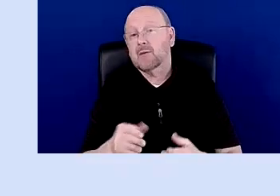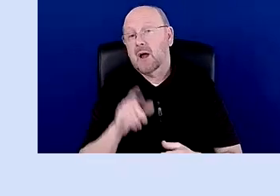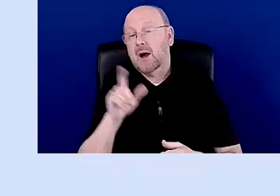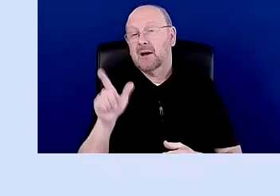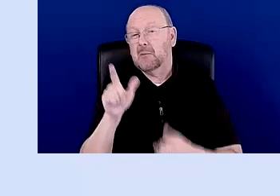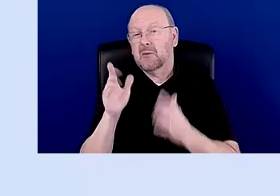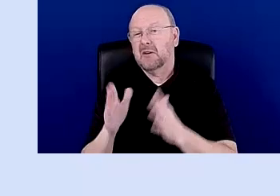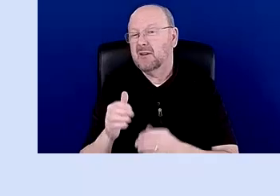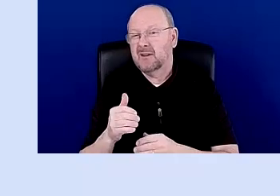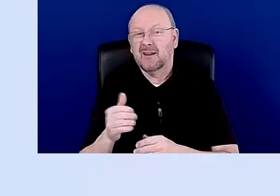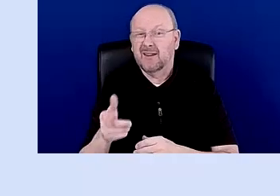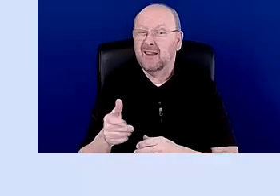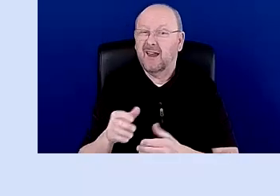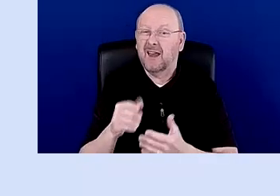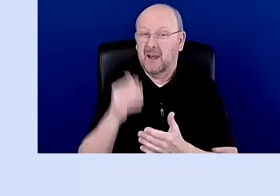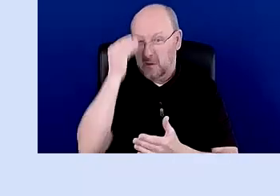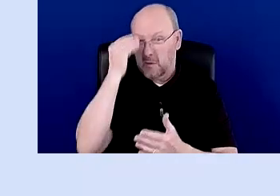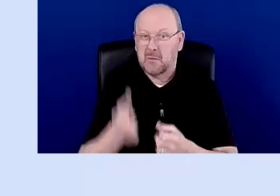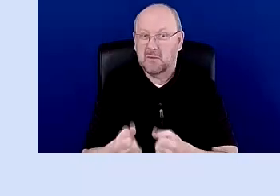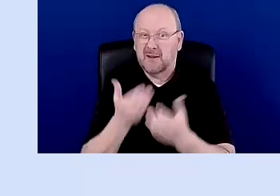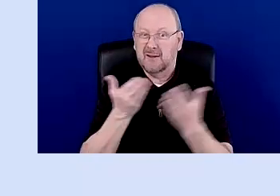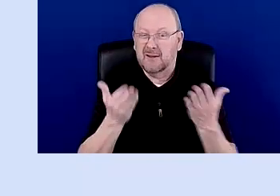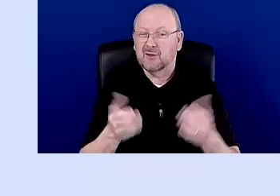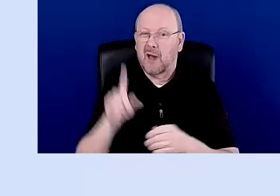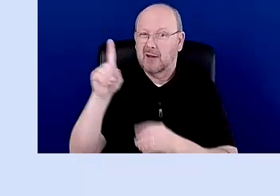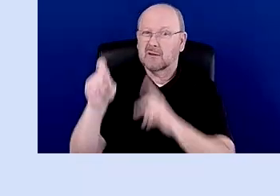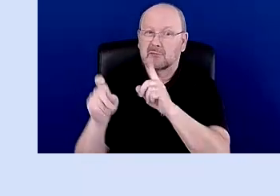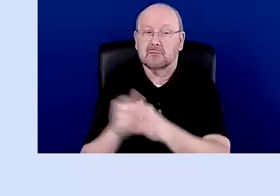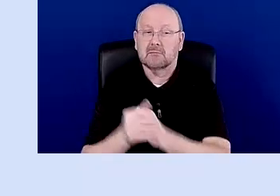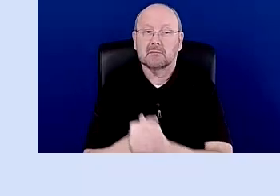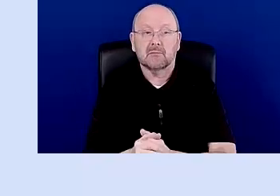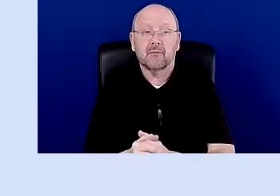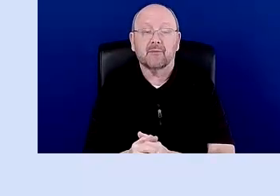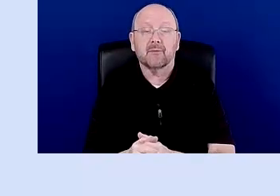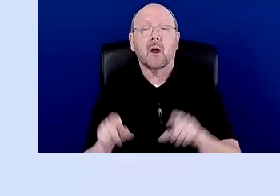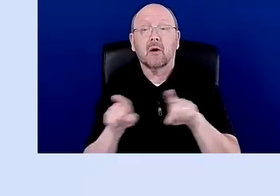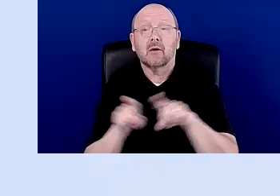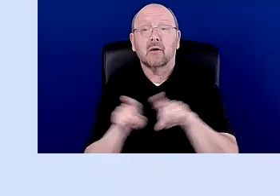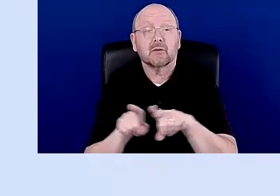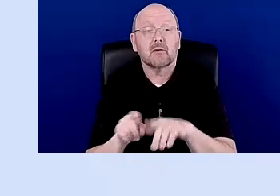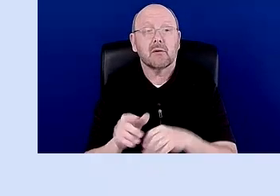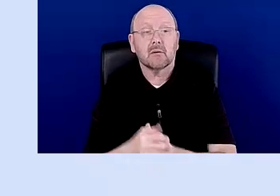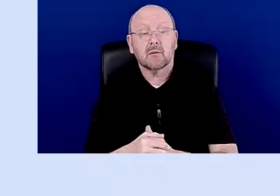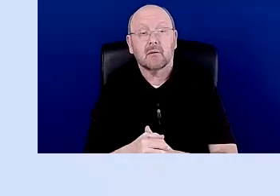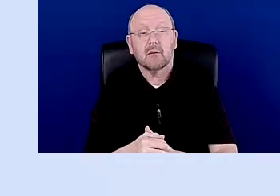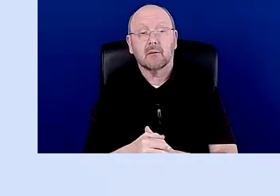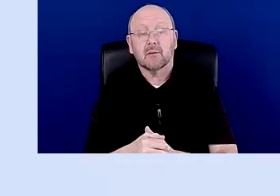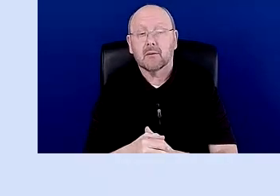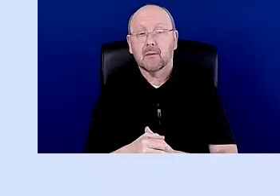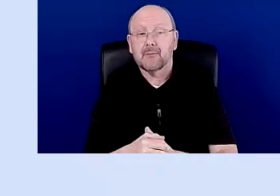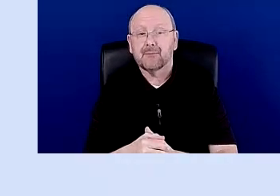very knowledgeable. They figure that out. Um, there are, um, uh, you know, we have lots of